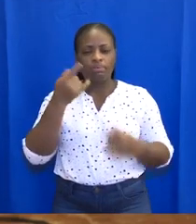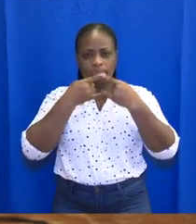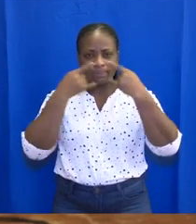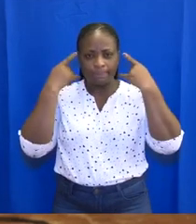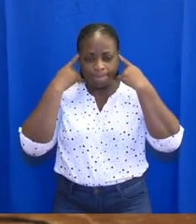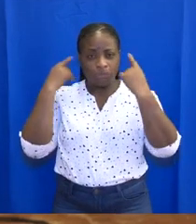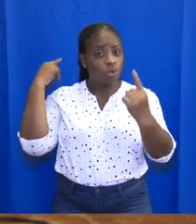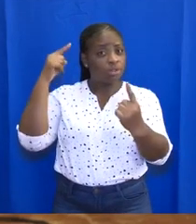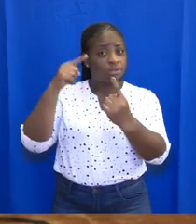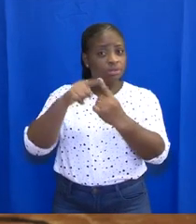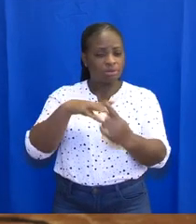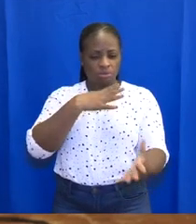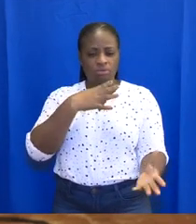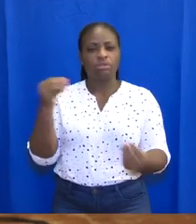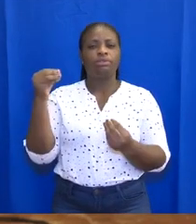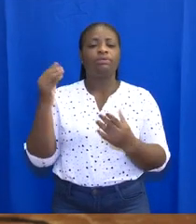in our community,